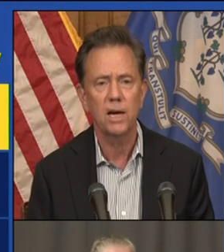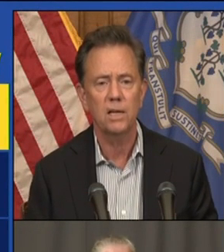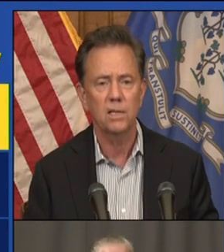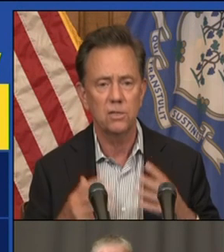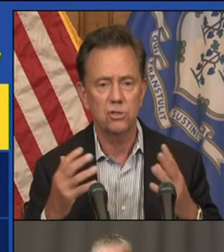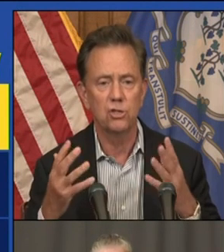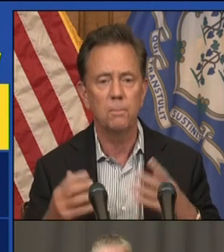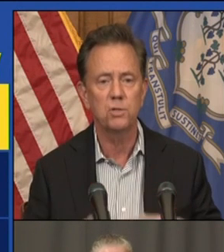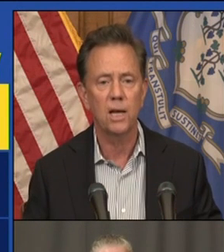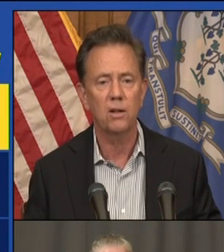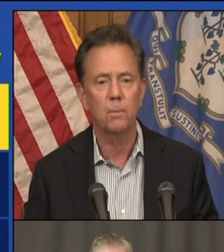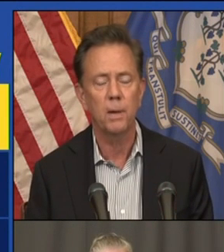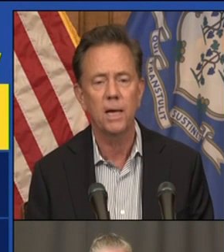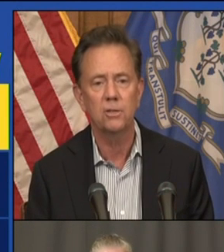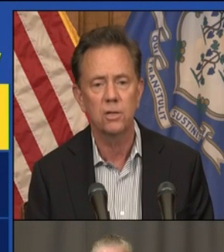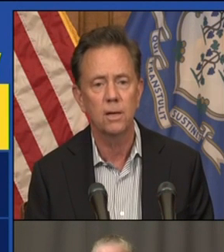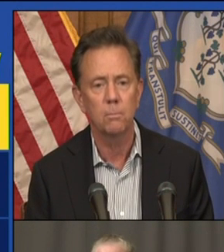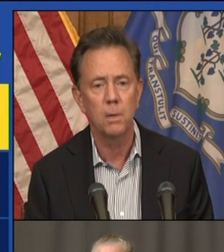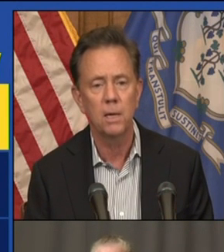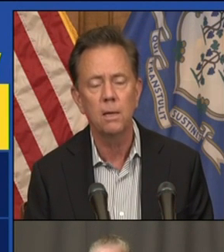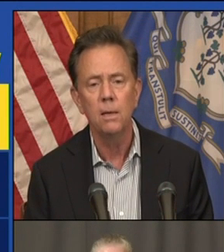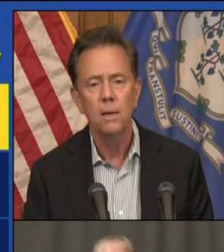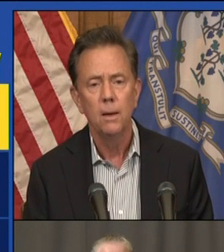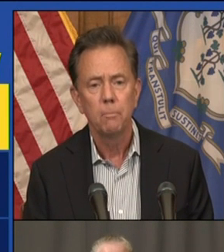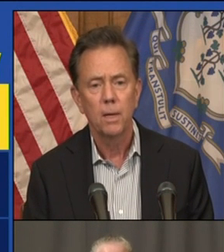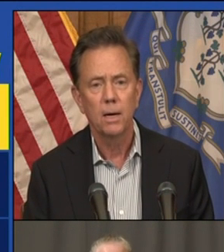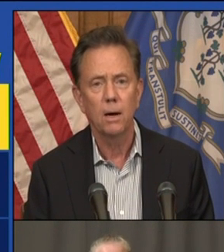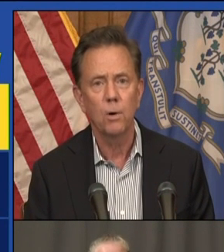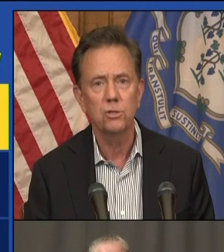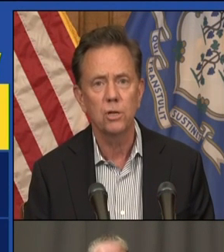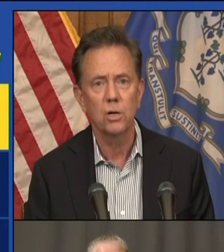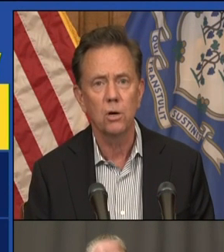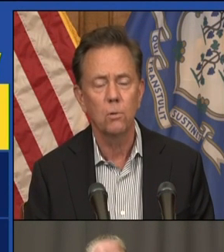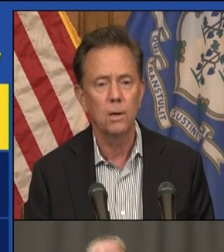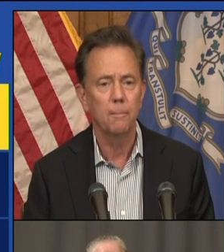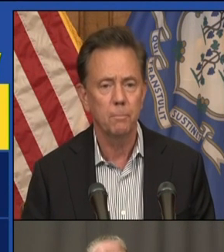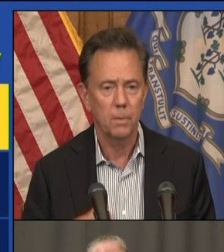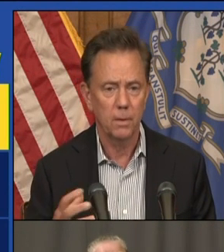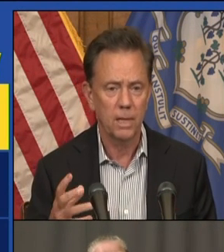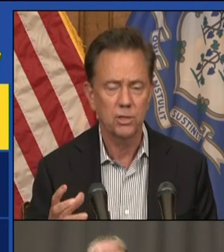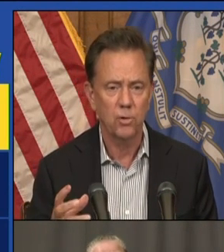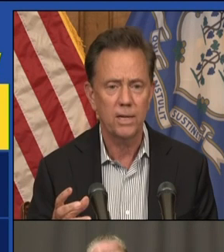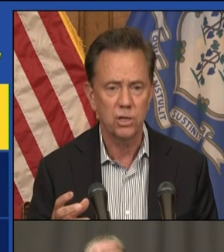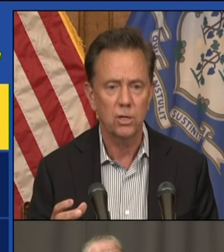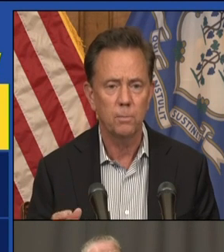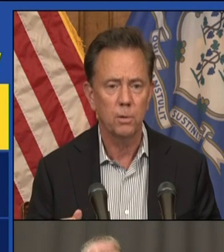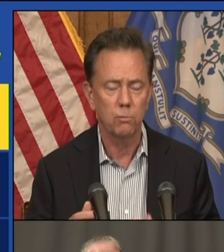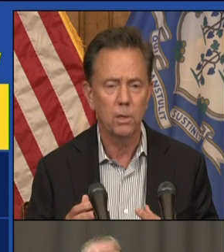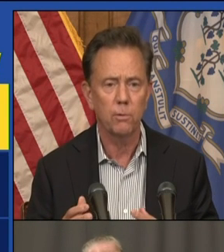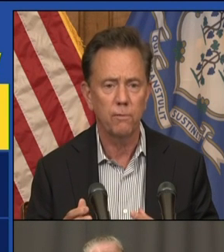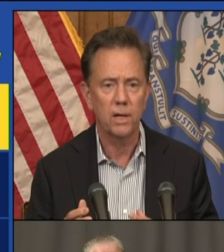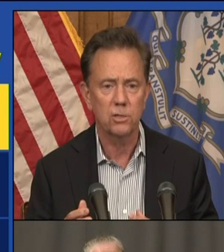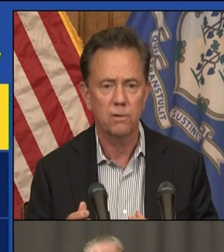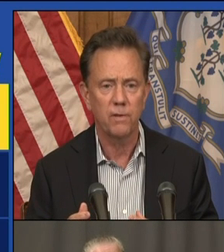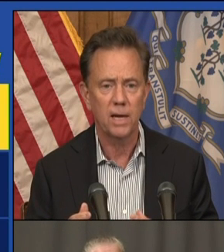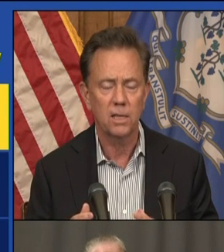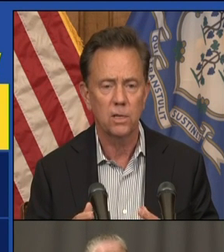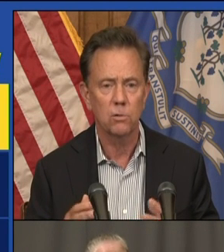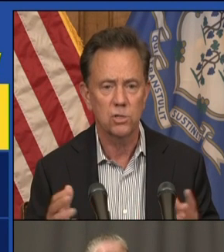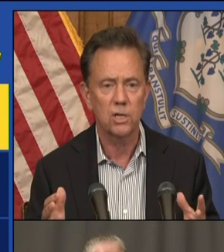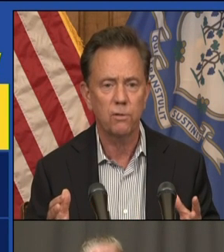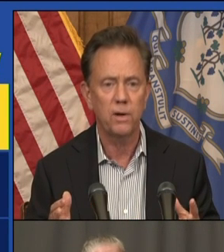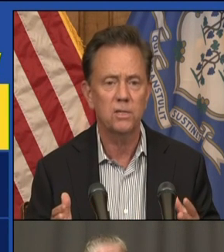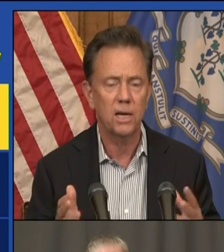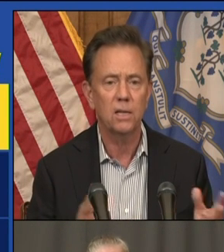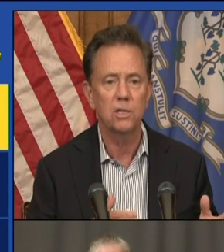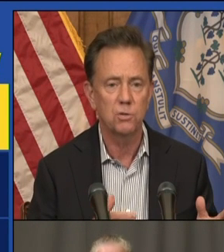fatalities jumps out of the page at me. I want you to know that tragic number really reflects the fact that